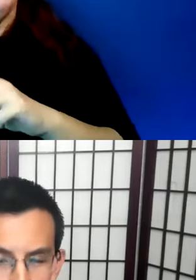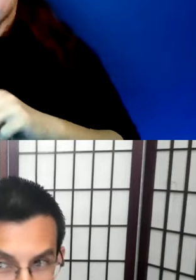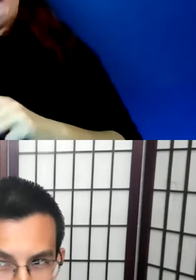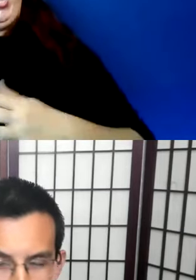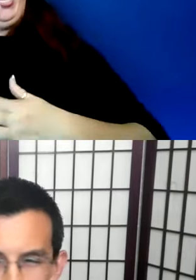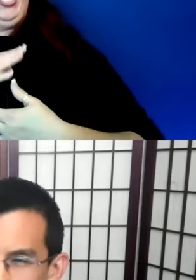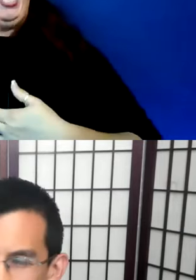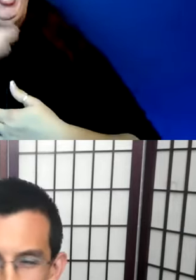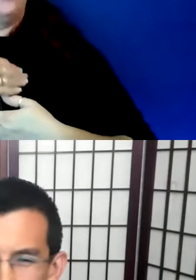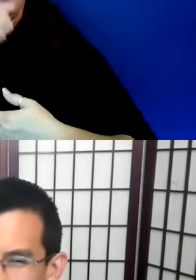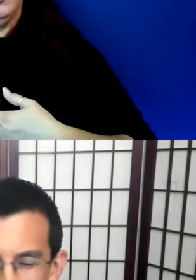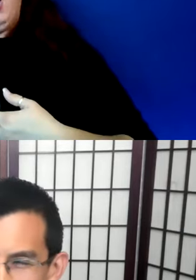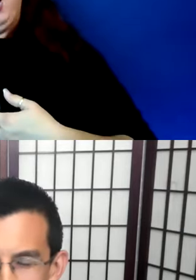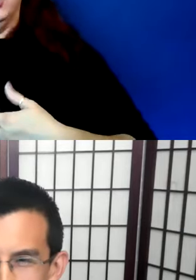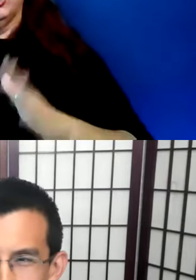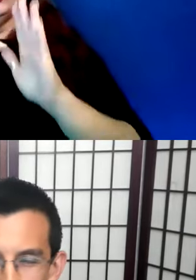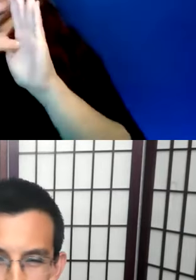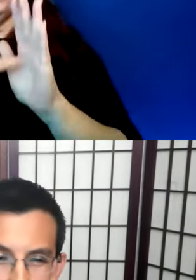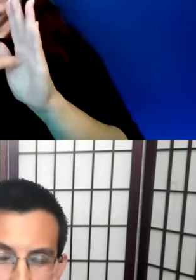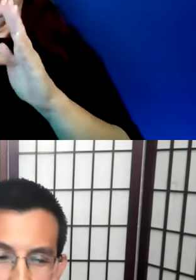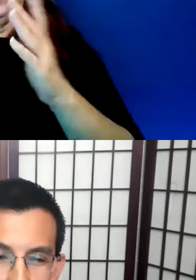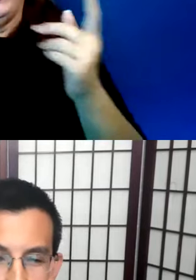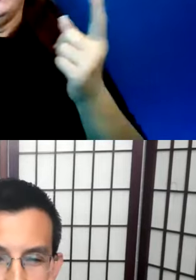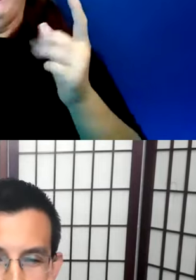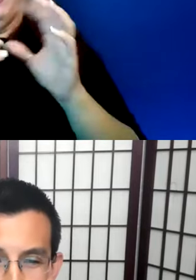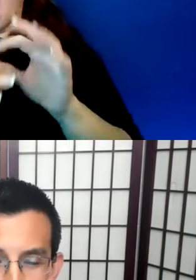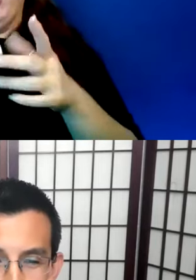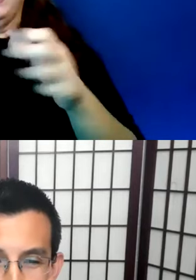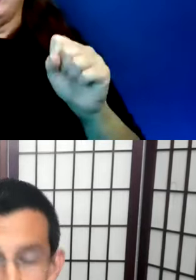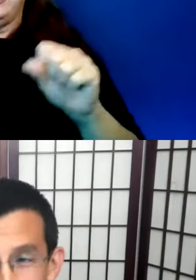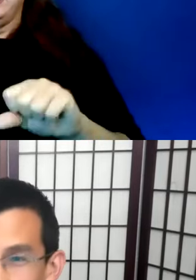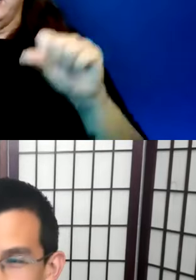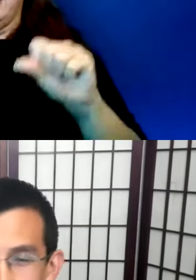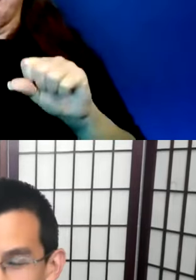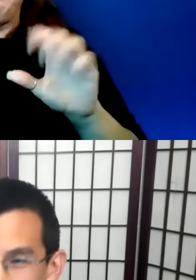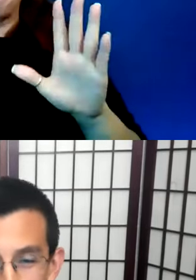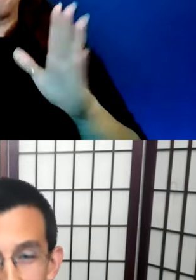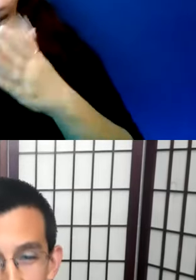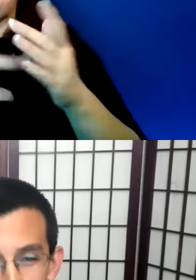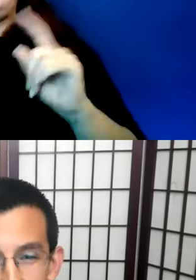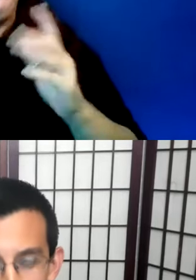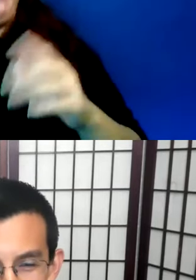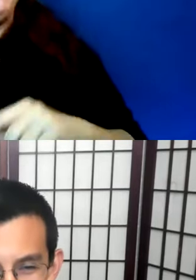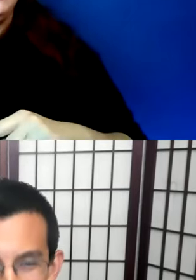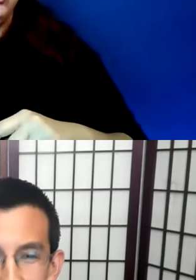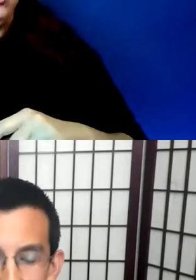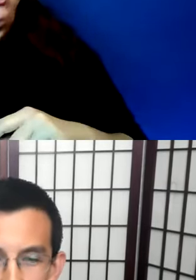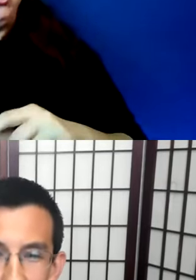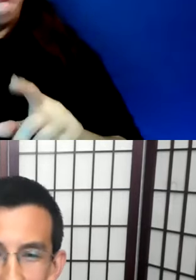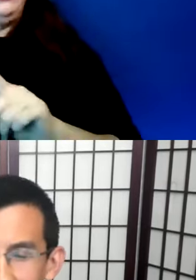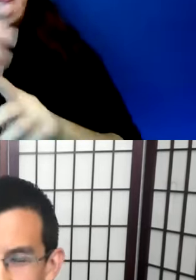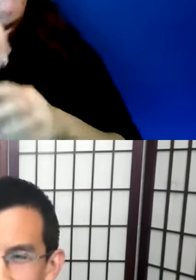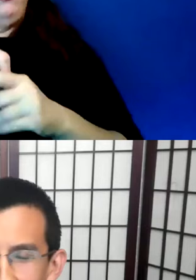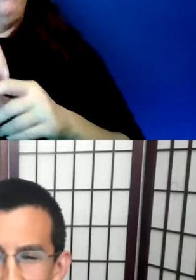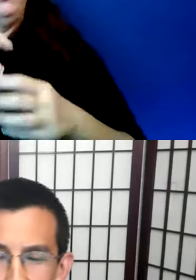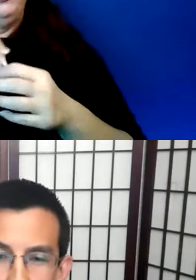knowledge, you know, to show something about linguistic science. And in some cases that point might be true in and of itself in reference